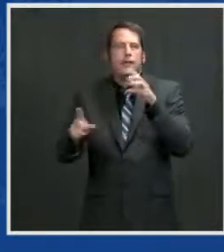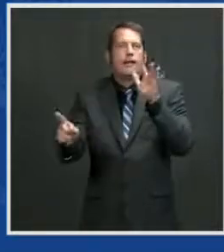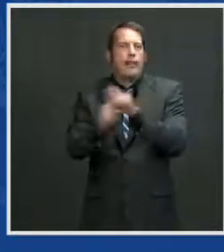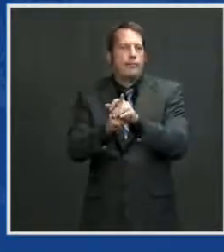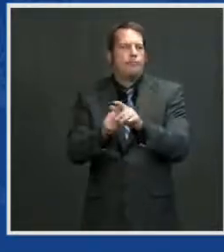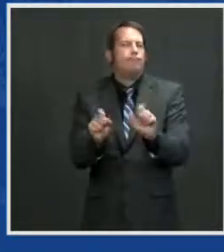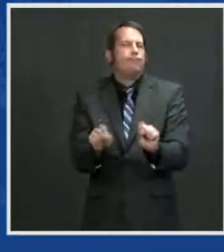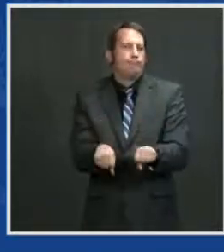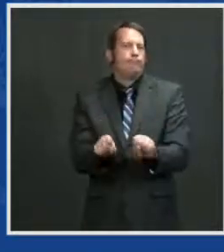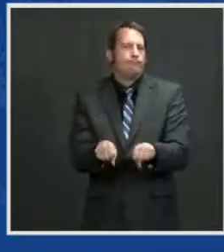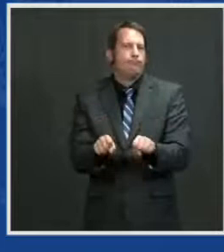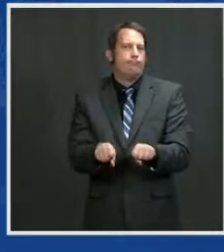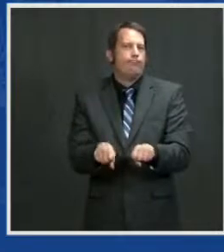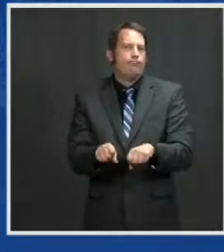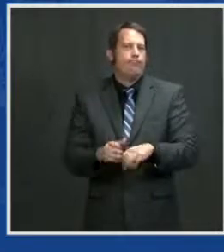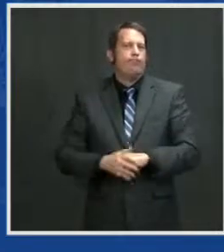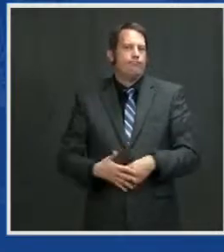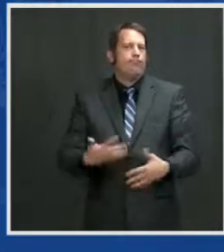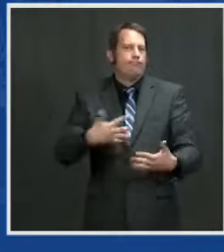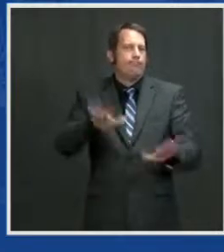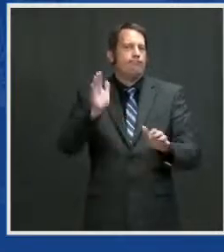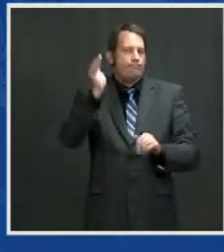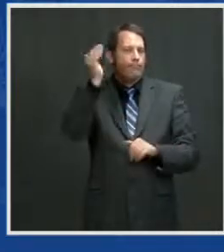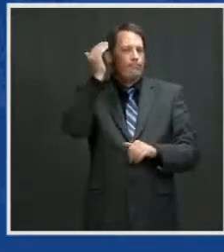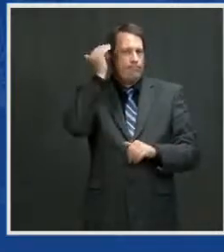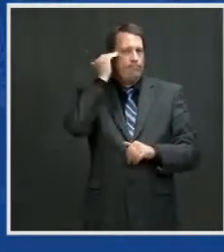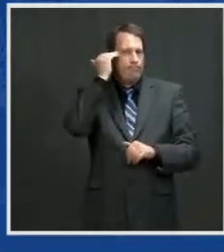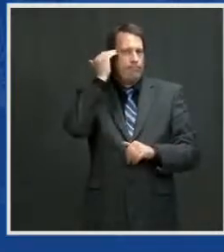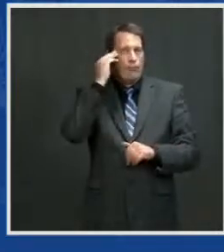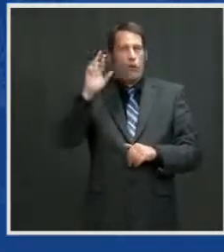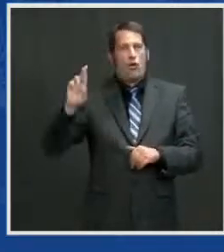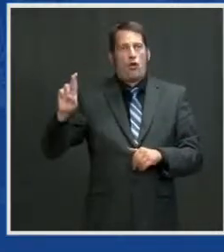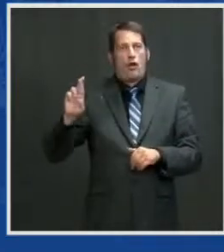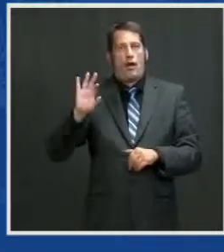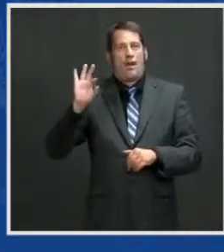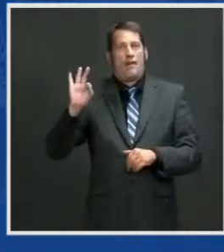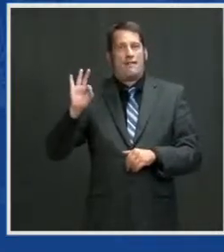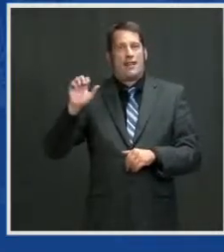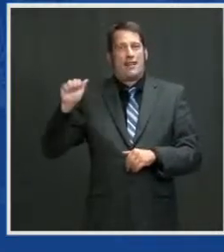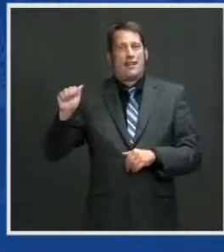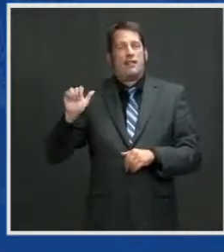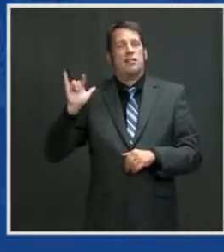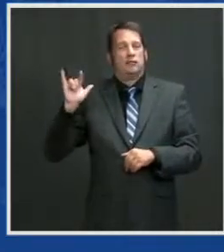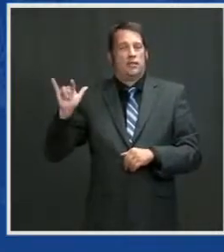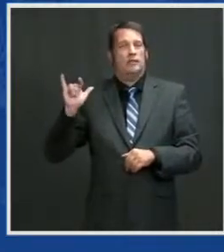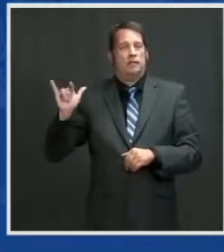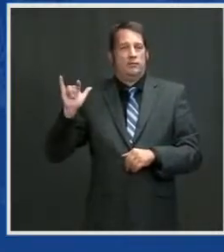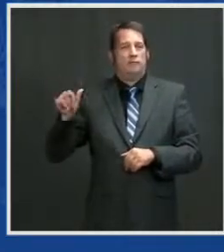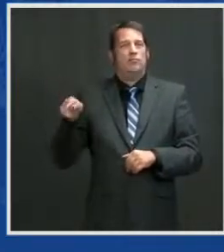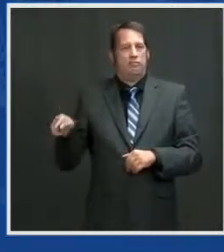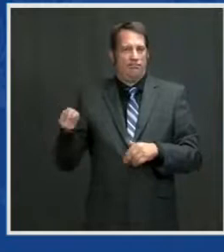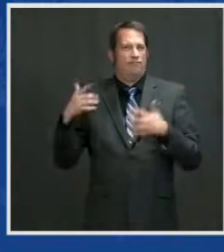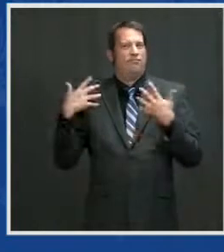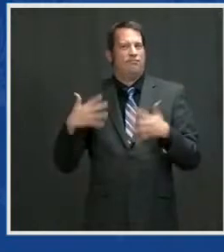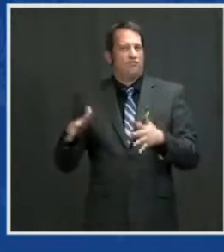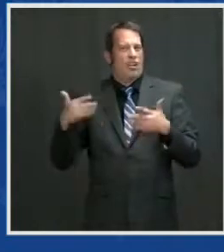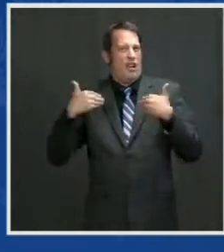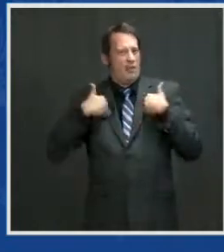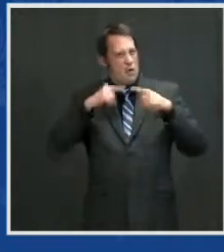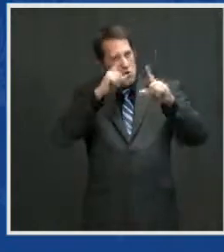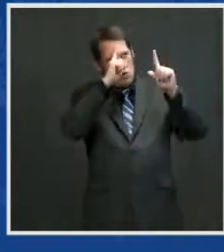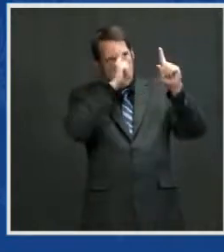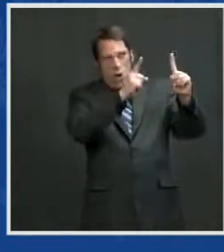bloody hundredth and those RFA pilots and their shared mission in World War II, flying,